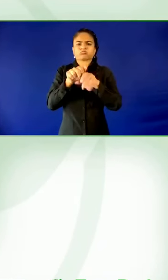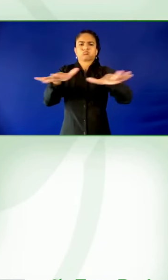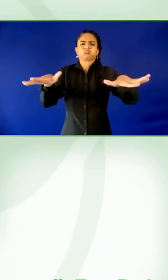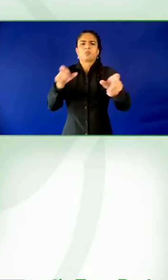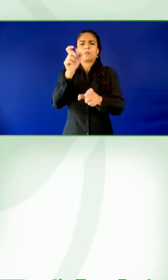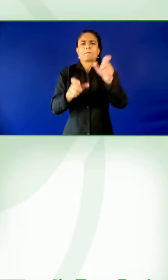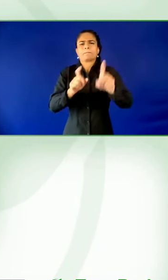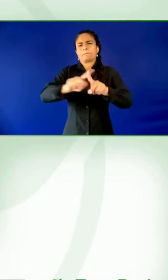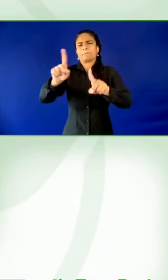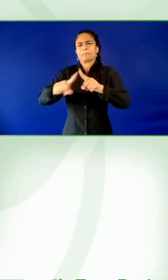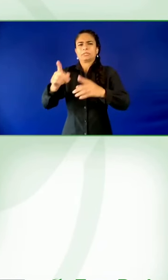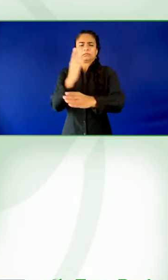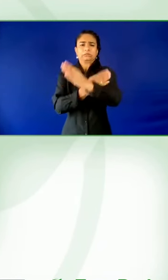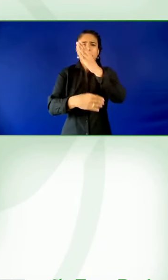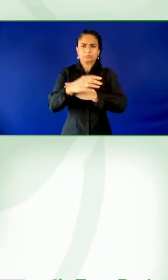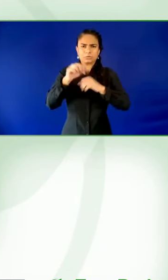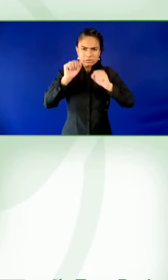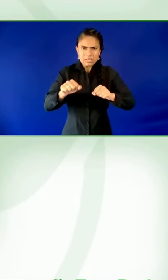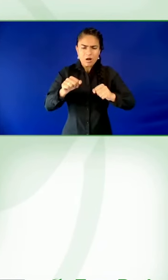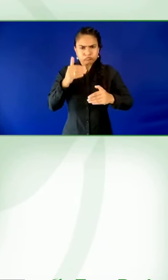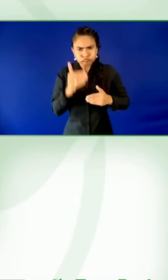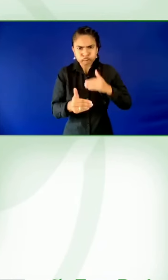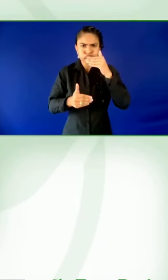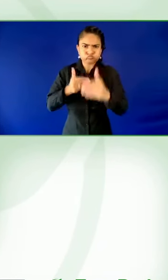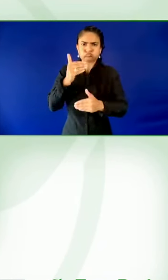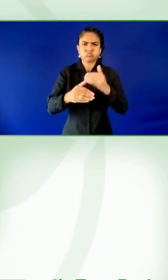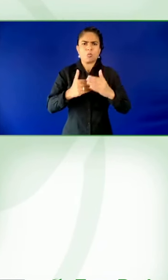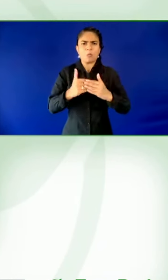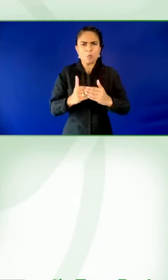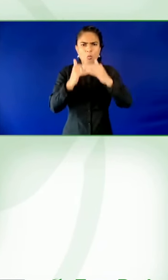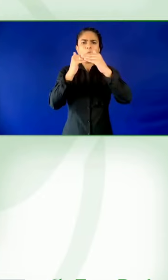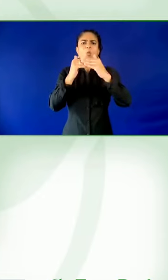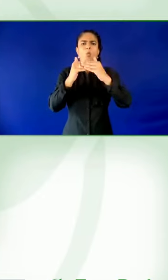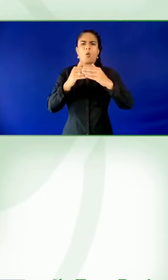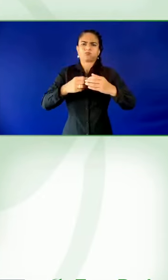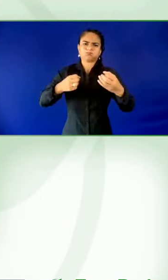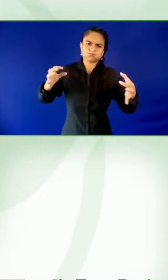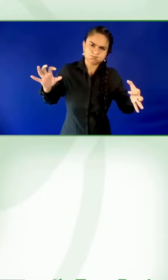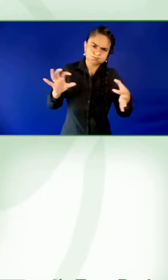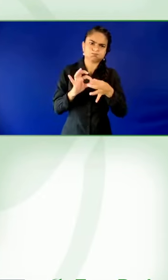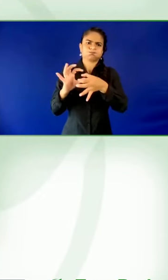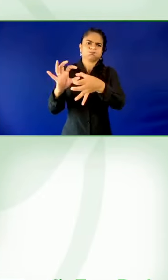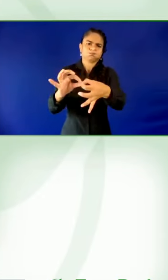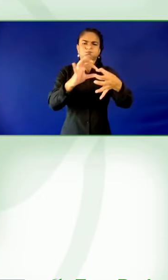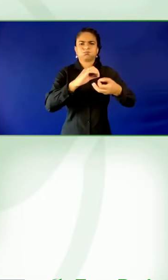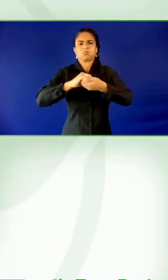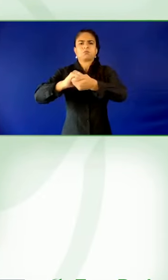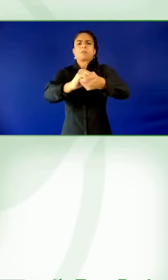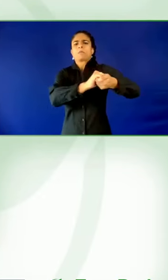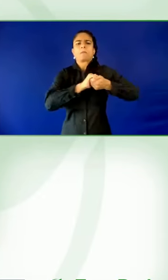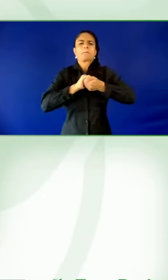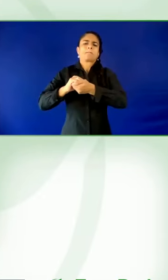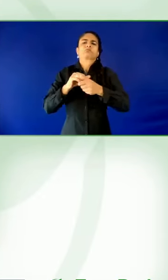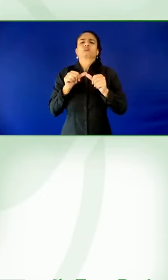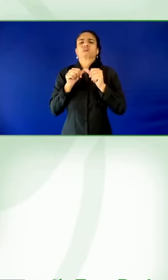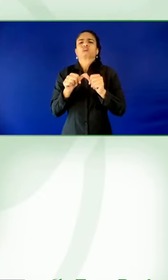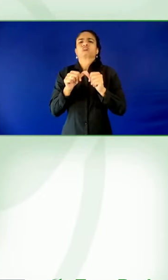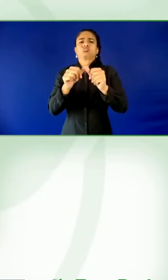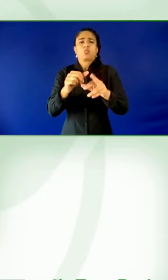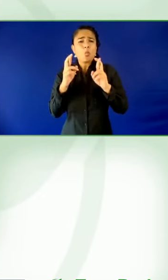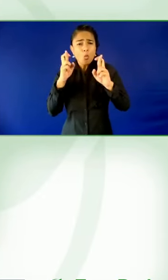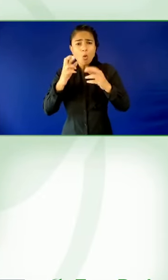and Oksana. Thank you so much for for this fantastic discussion. And thank you to everybody for for joining us today. Thank you.